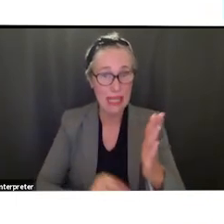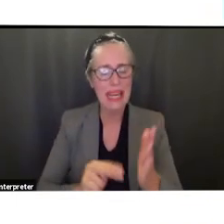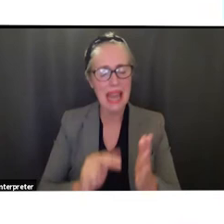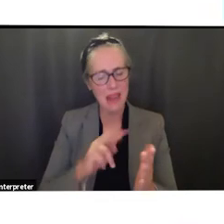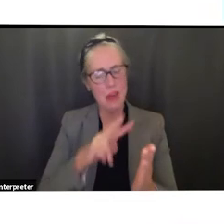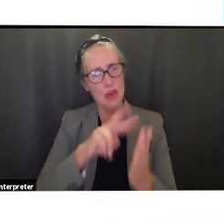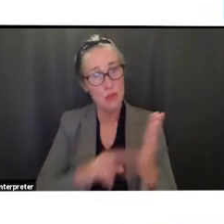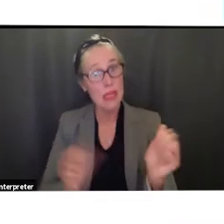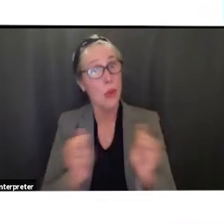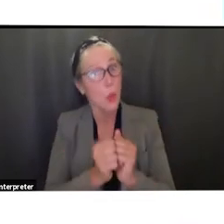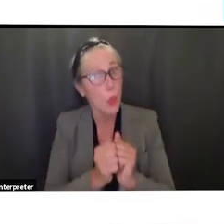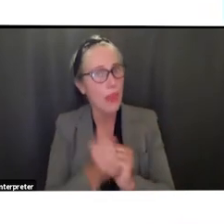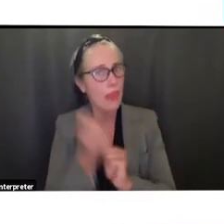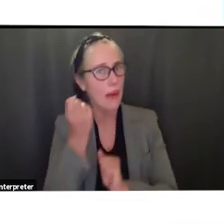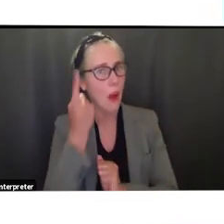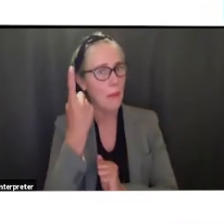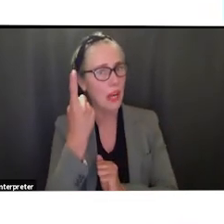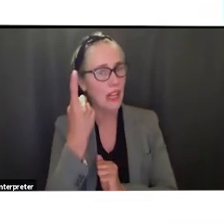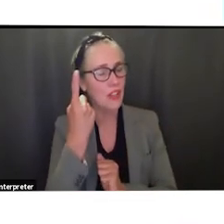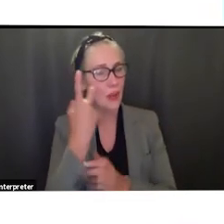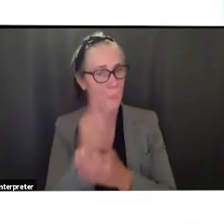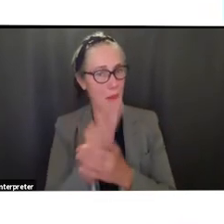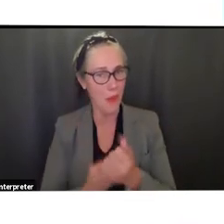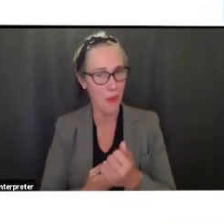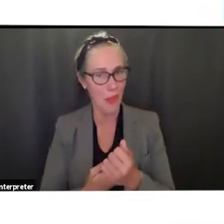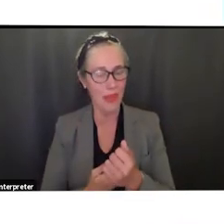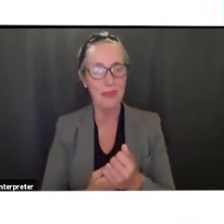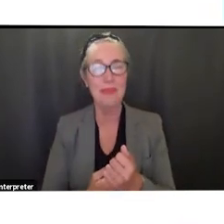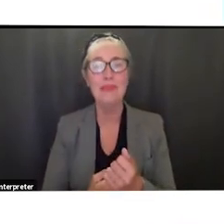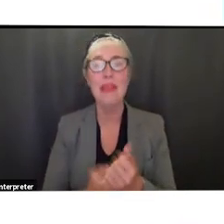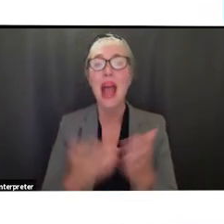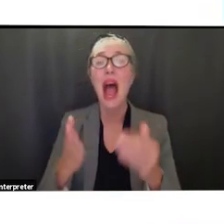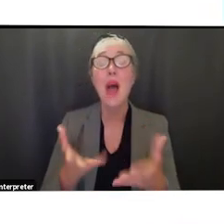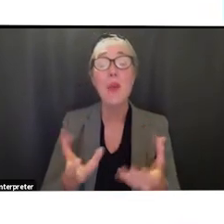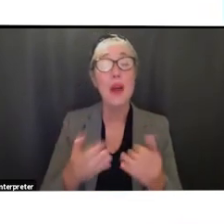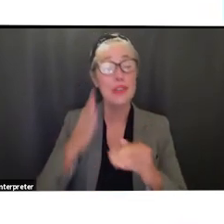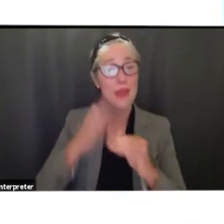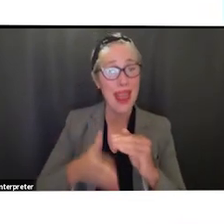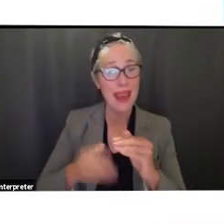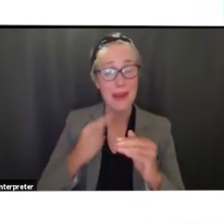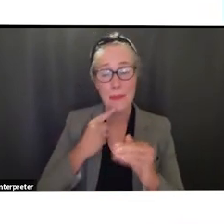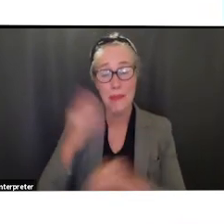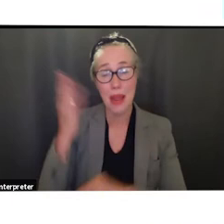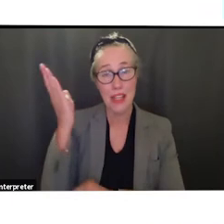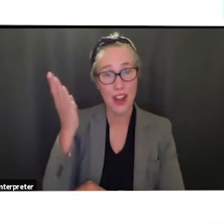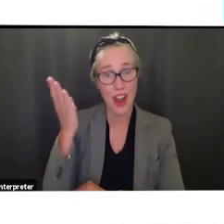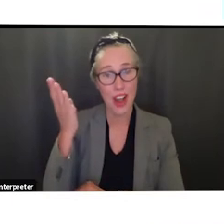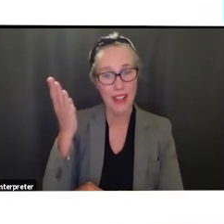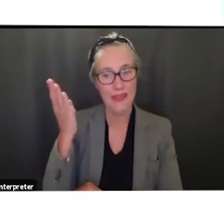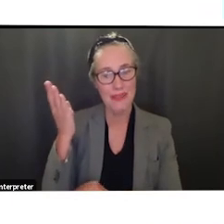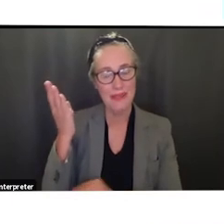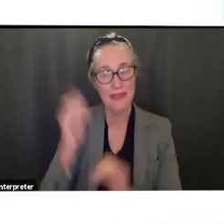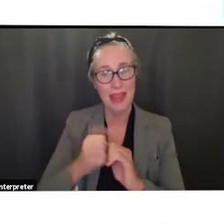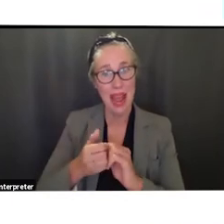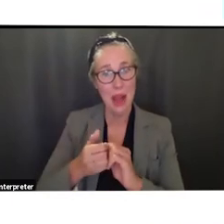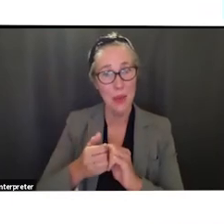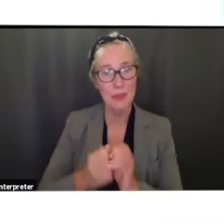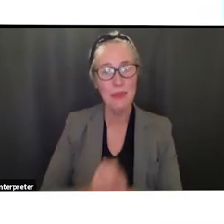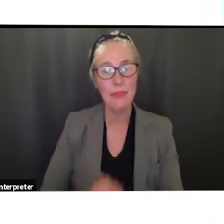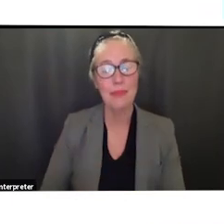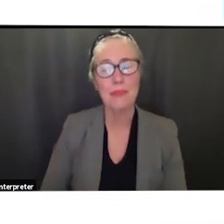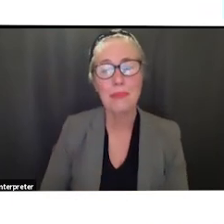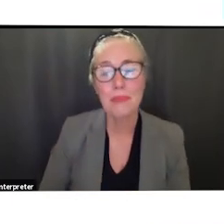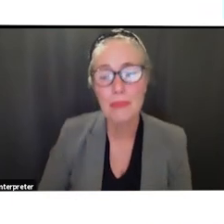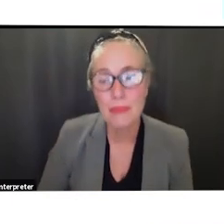skills um what we would also like what i would like to end with um is that in our